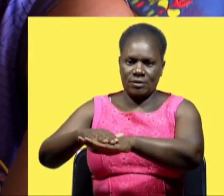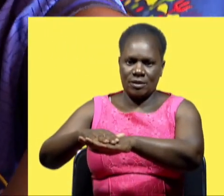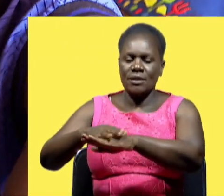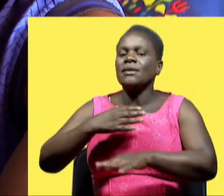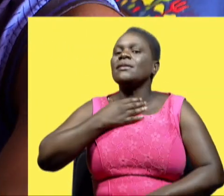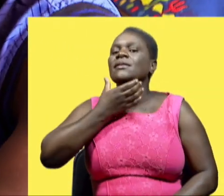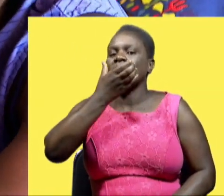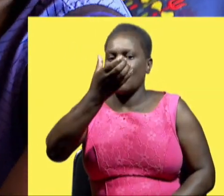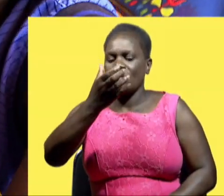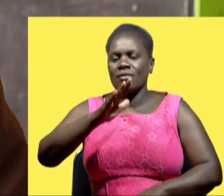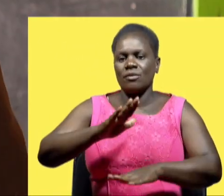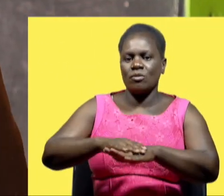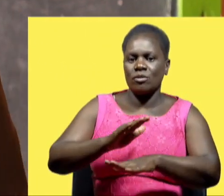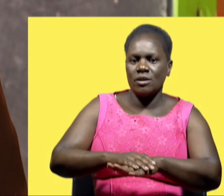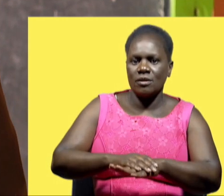Giraffe. Good.